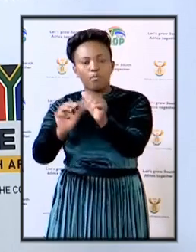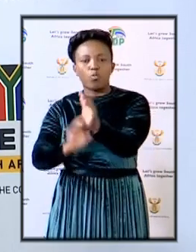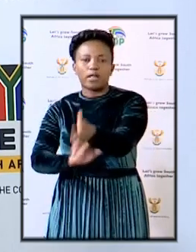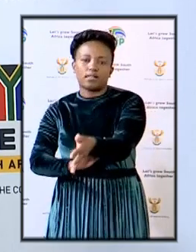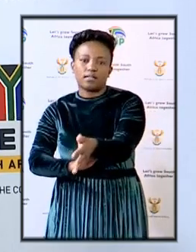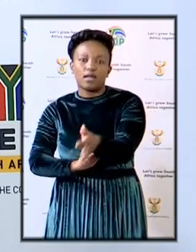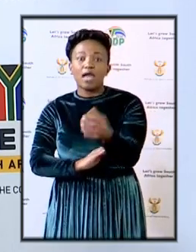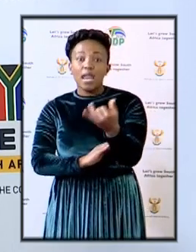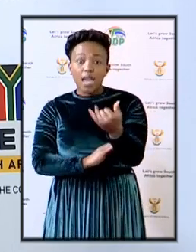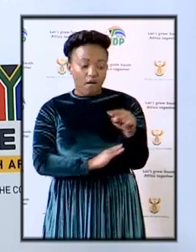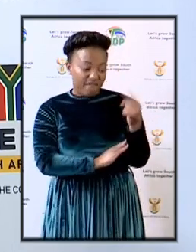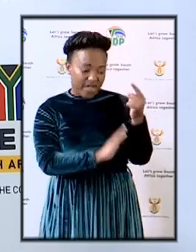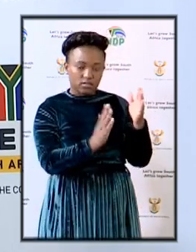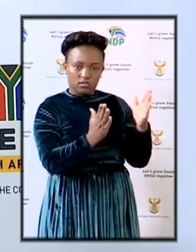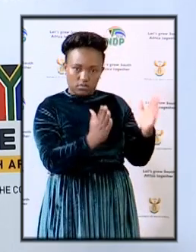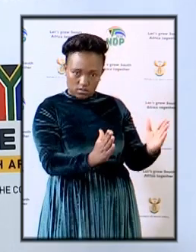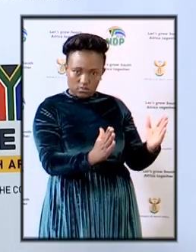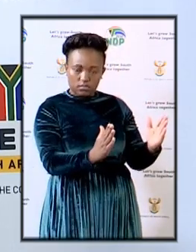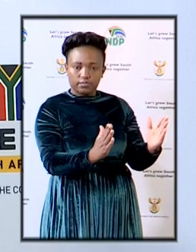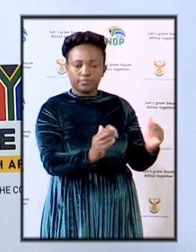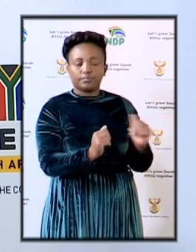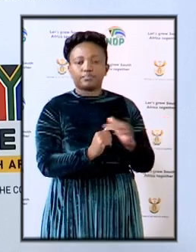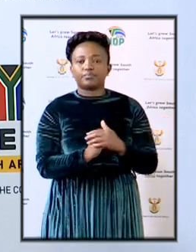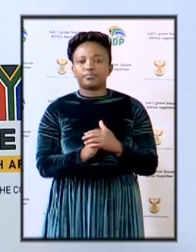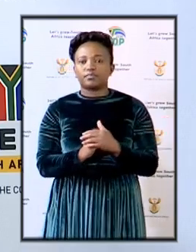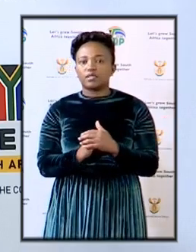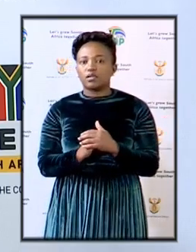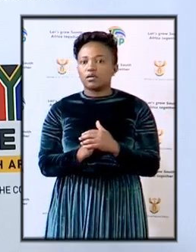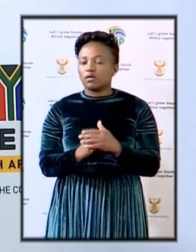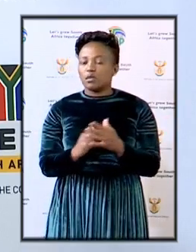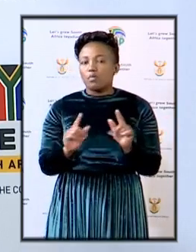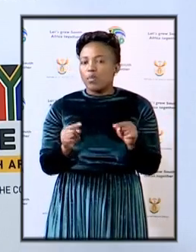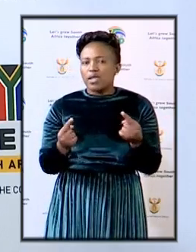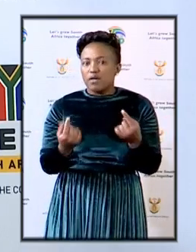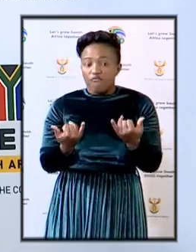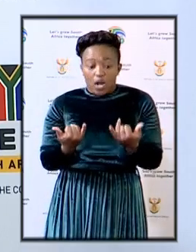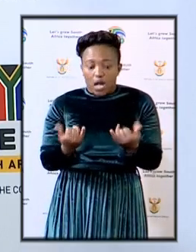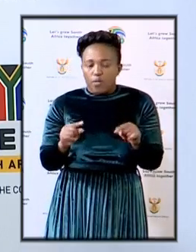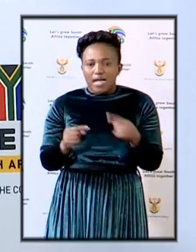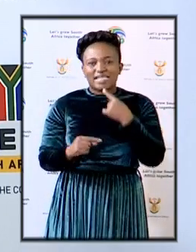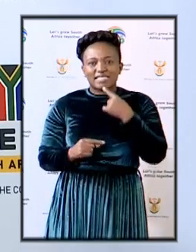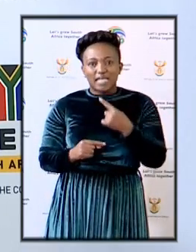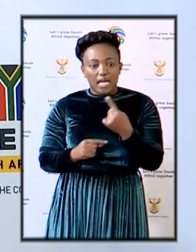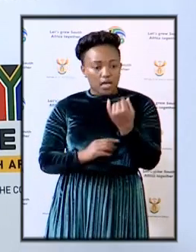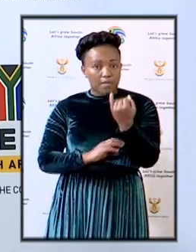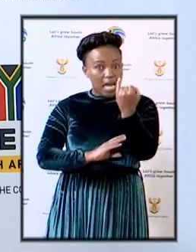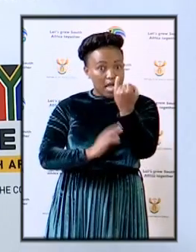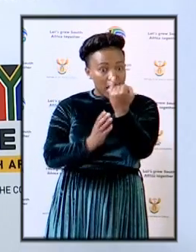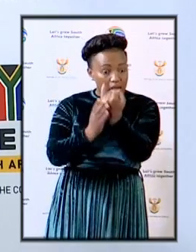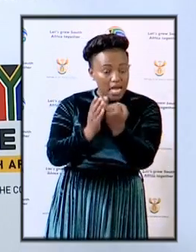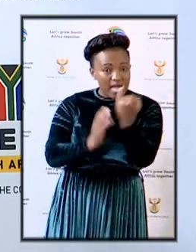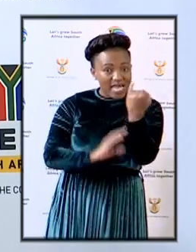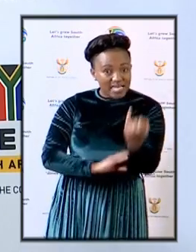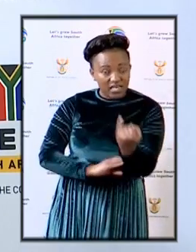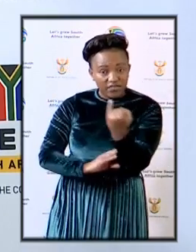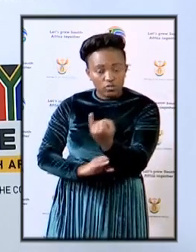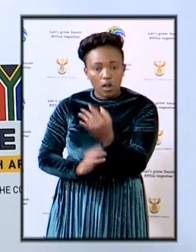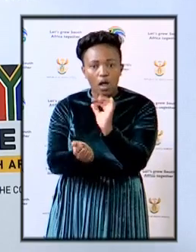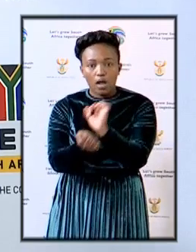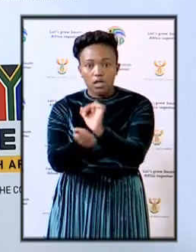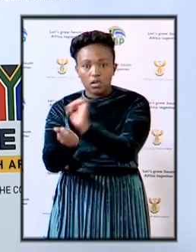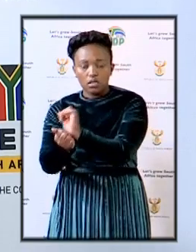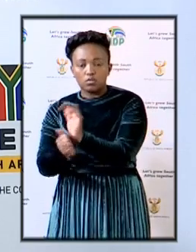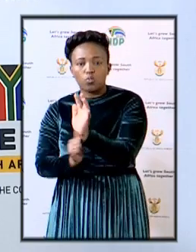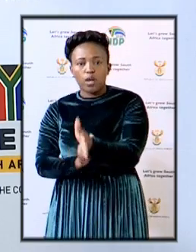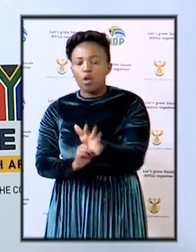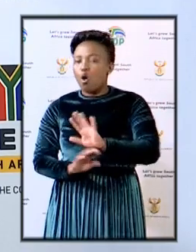we will not be saying whether individuals will be arrested or not it is